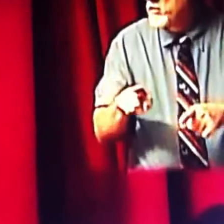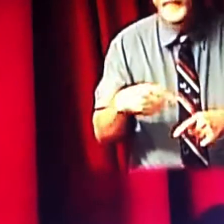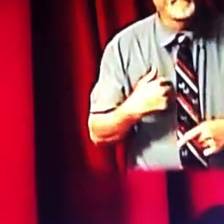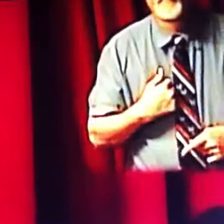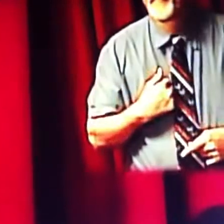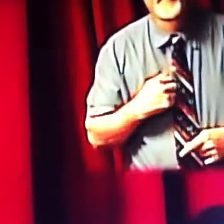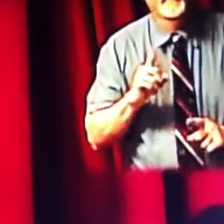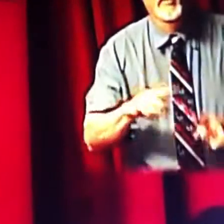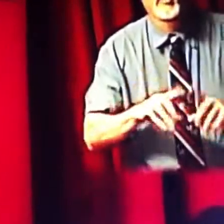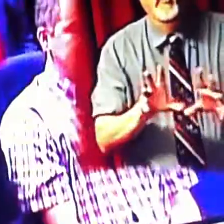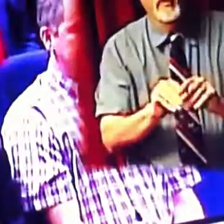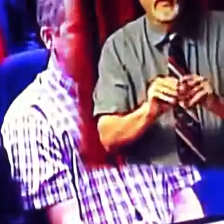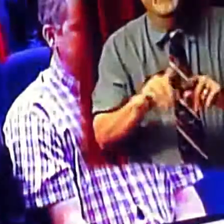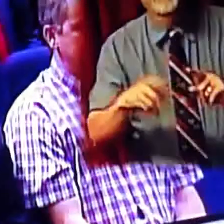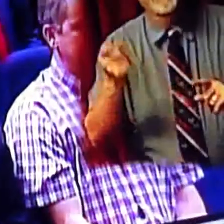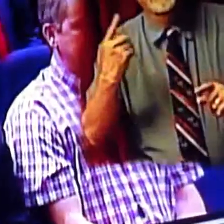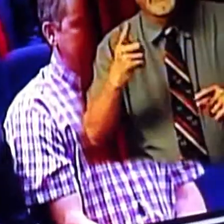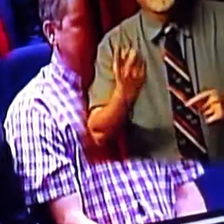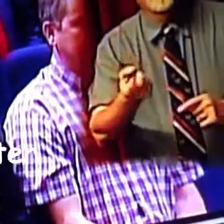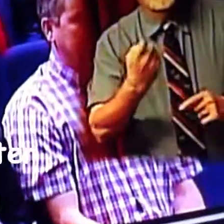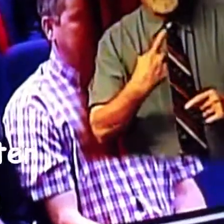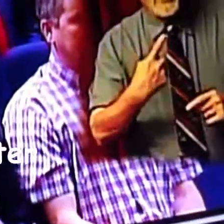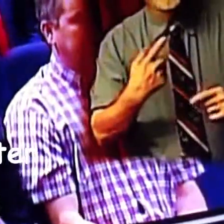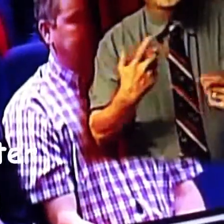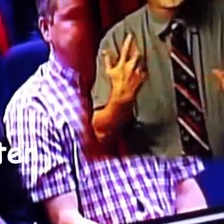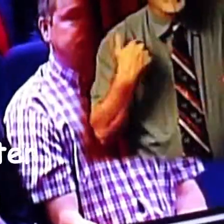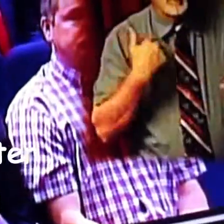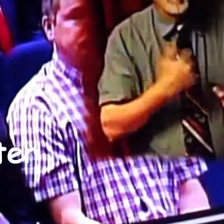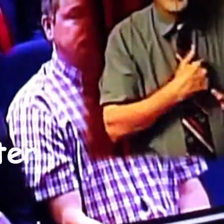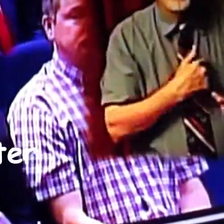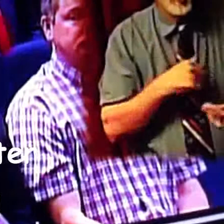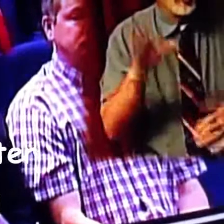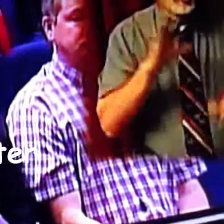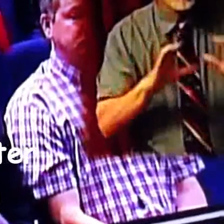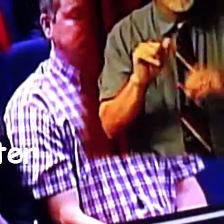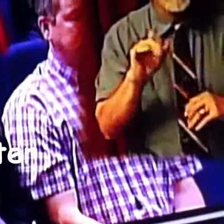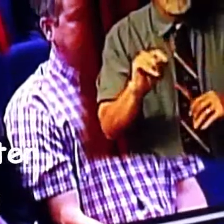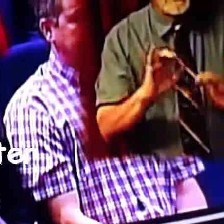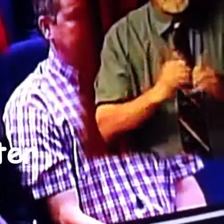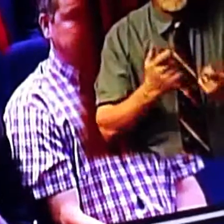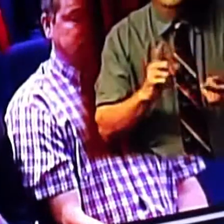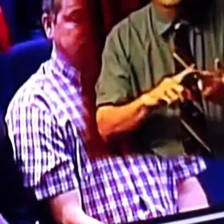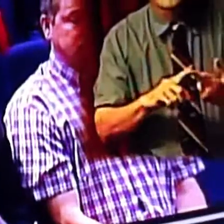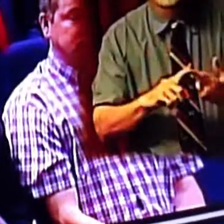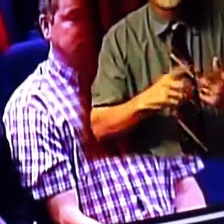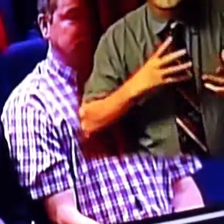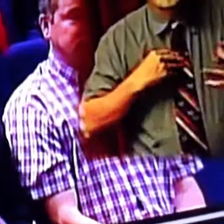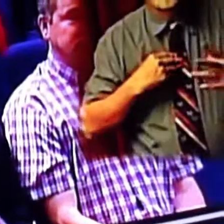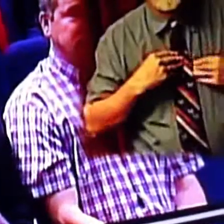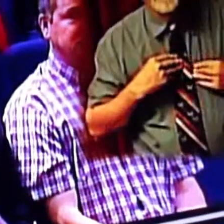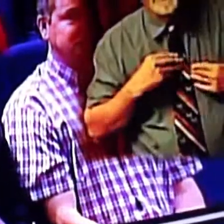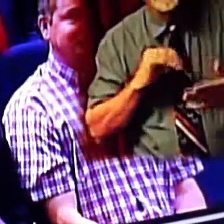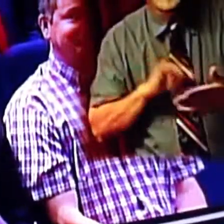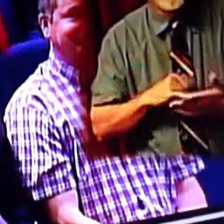not attend the meeting, but I understand they did ask some questions, and we are looking at how to accommodate that. It